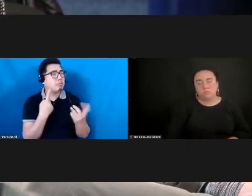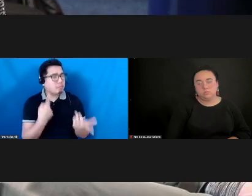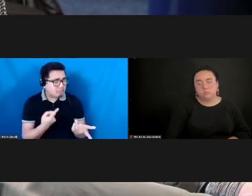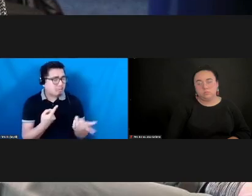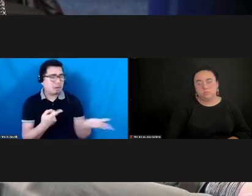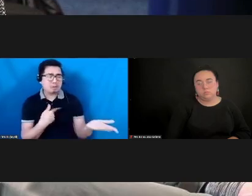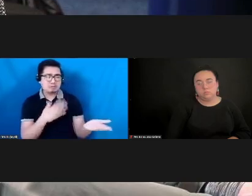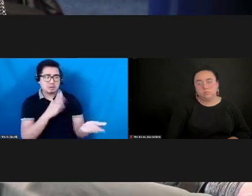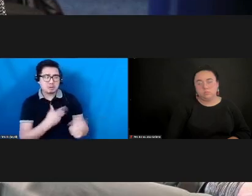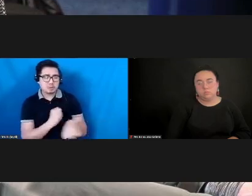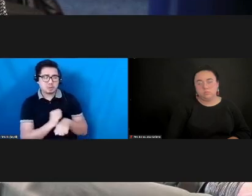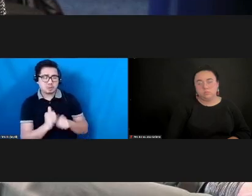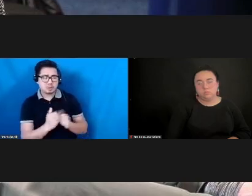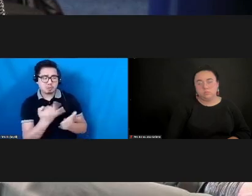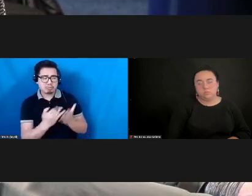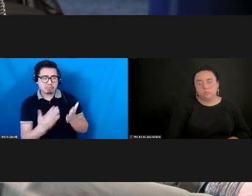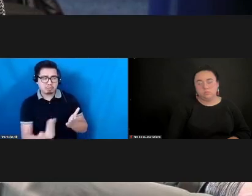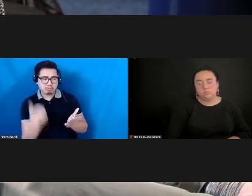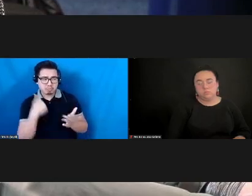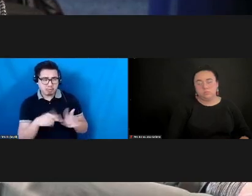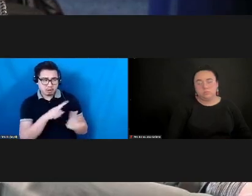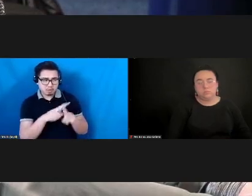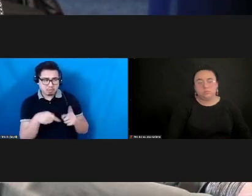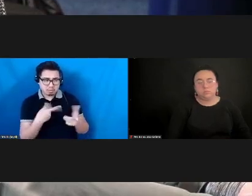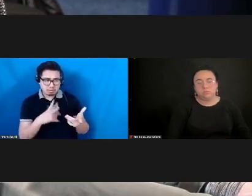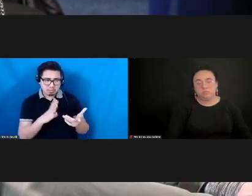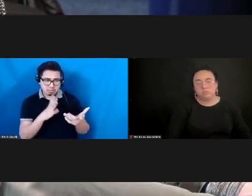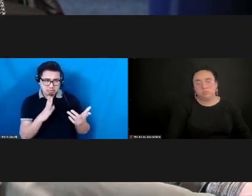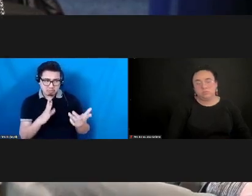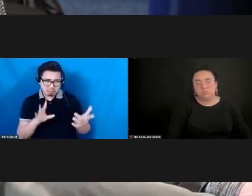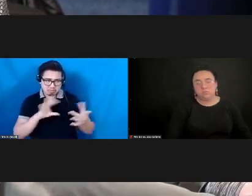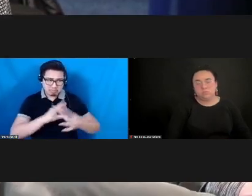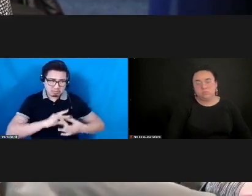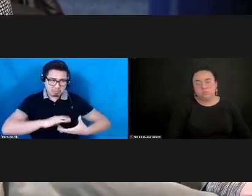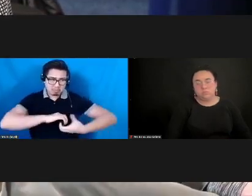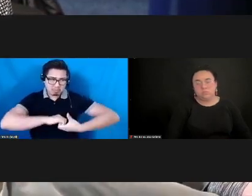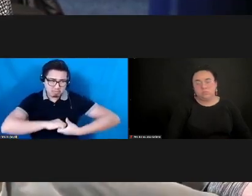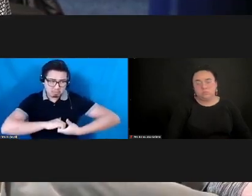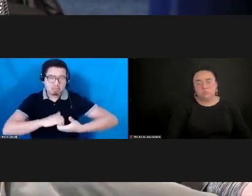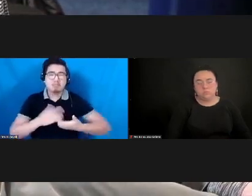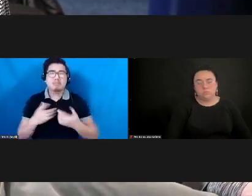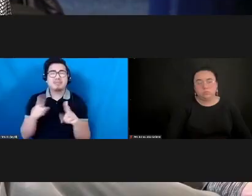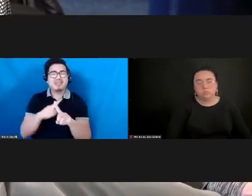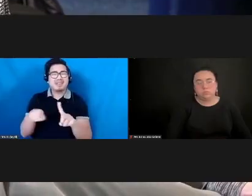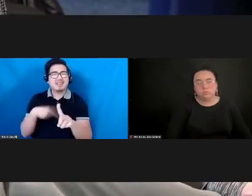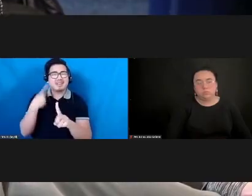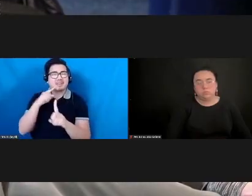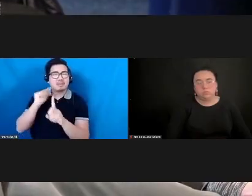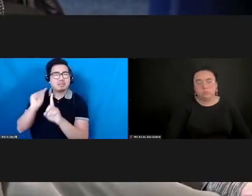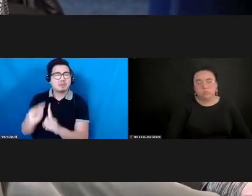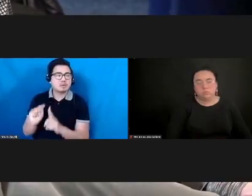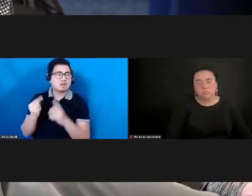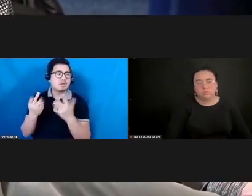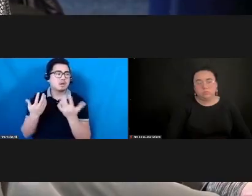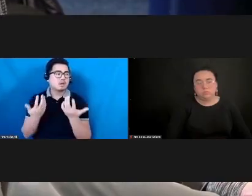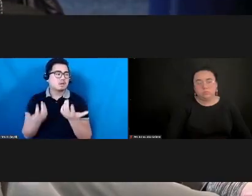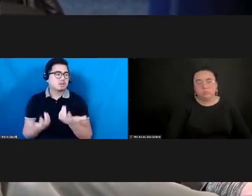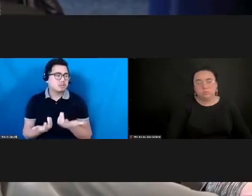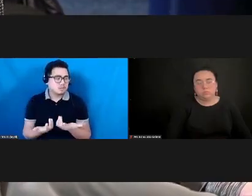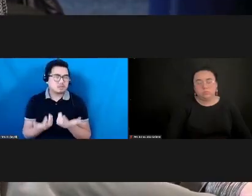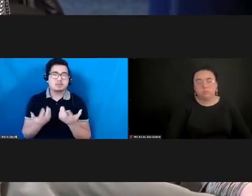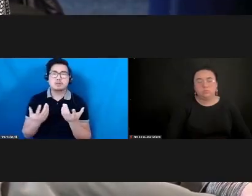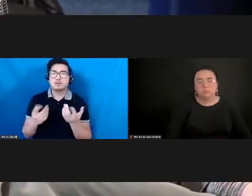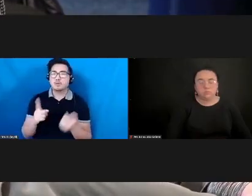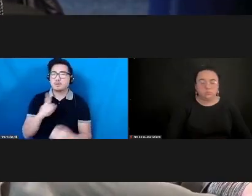But I do also think about that sort of intensity and that shift in the practice and the sort of shift to slower touring and deeper